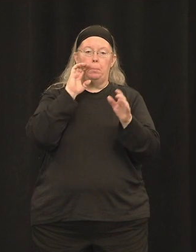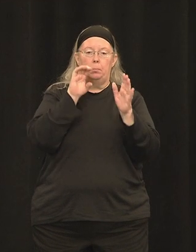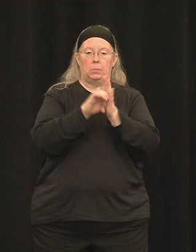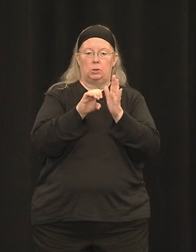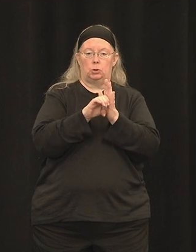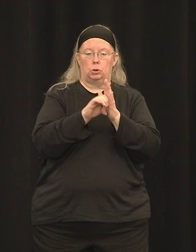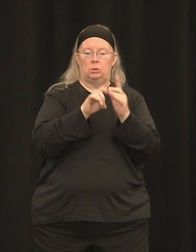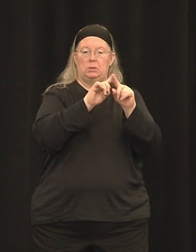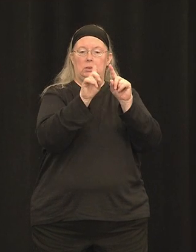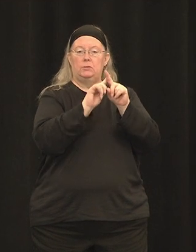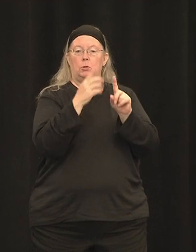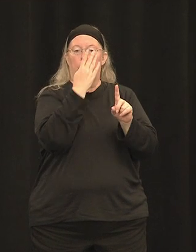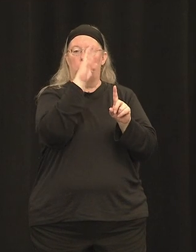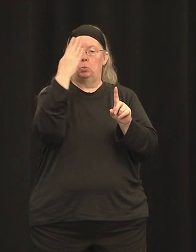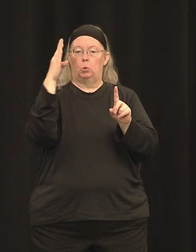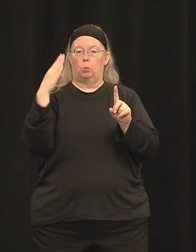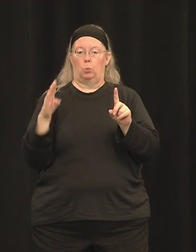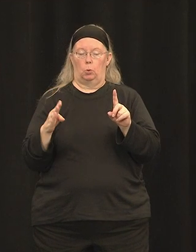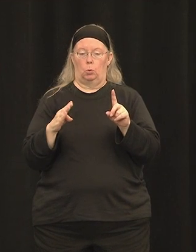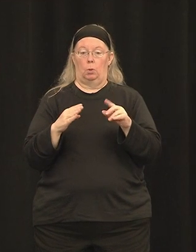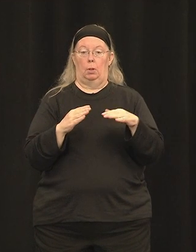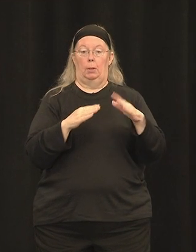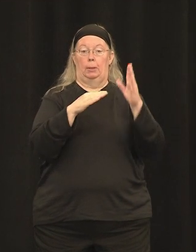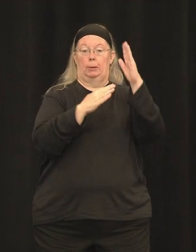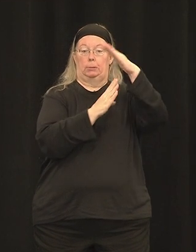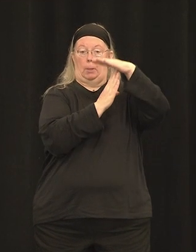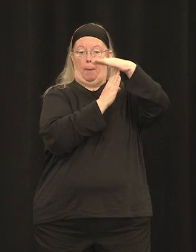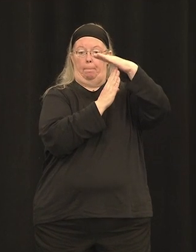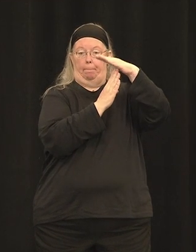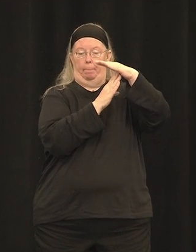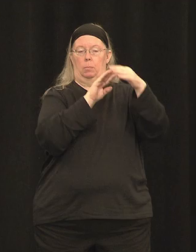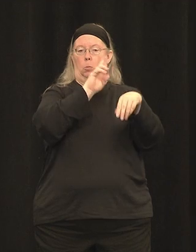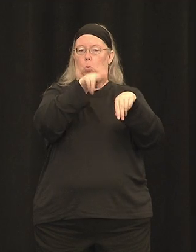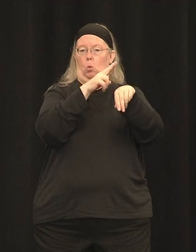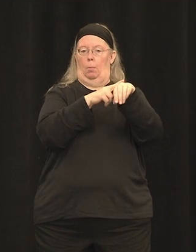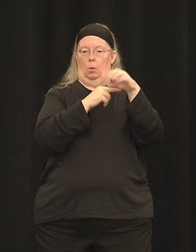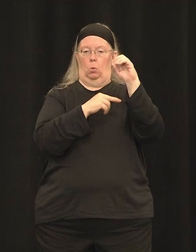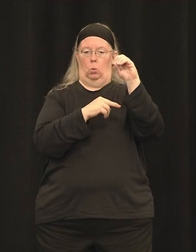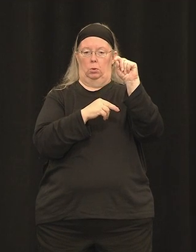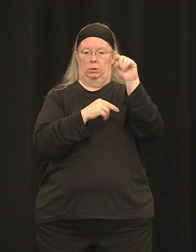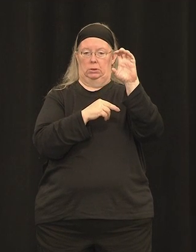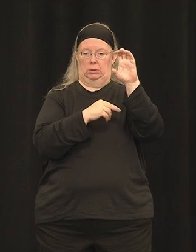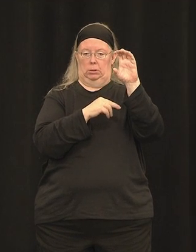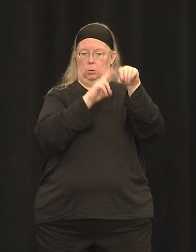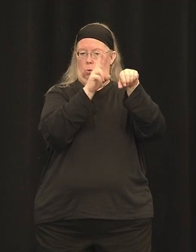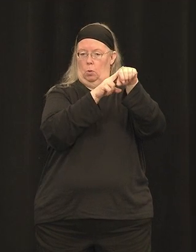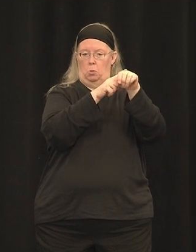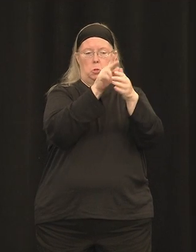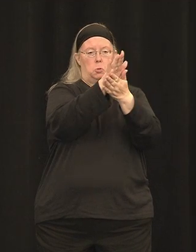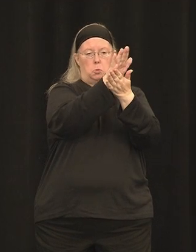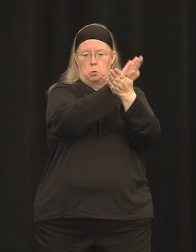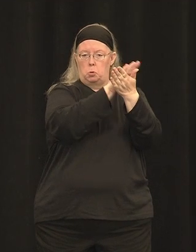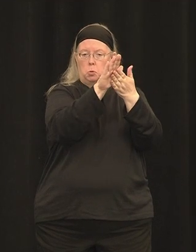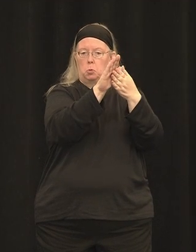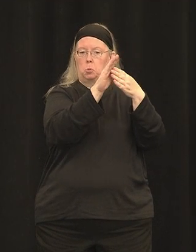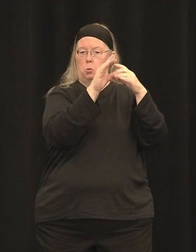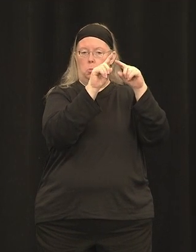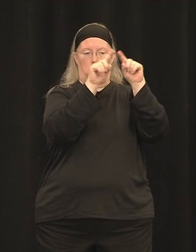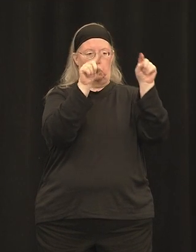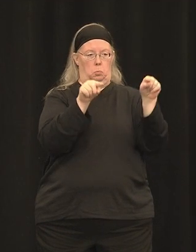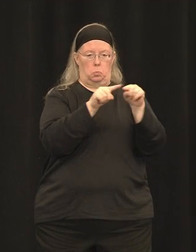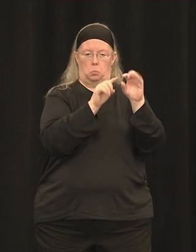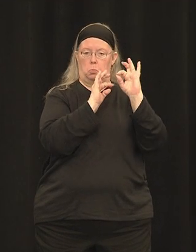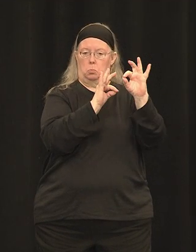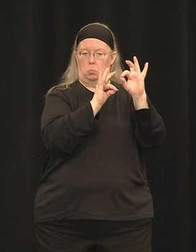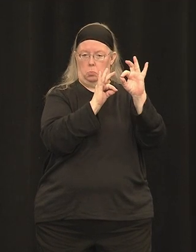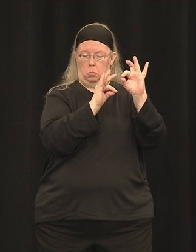OCT scan. So no disease in this patient. And you can see a very nice stretch of photoreceptors across that entire